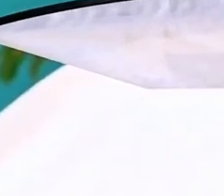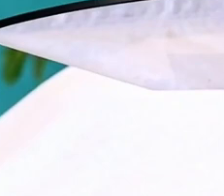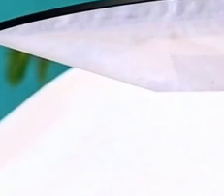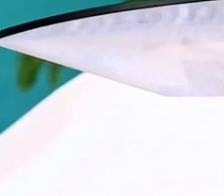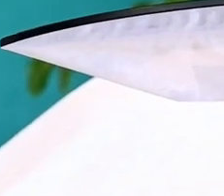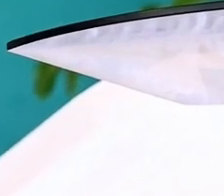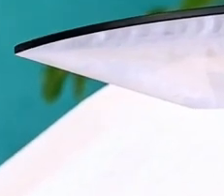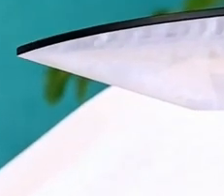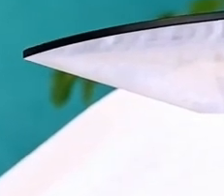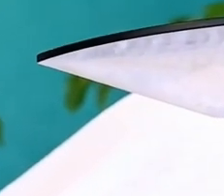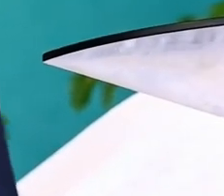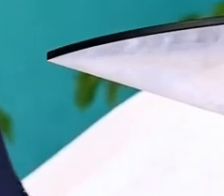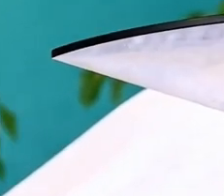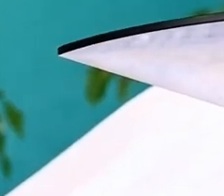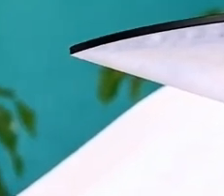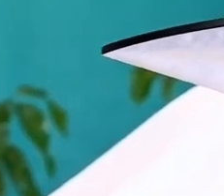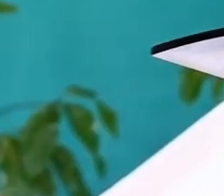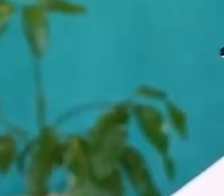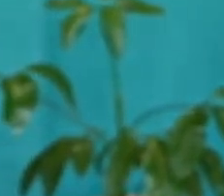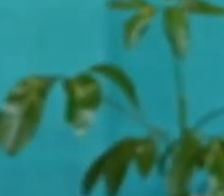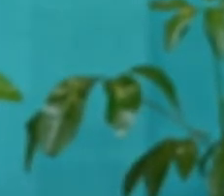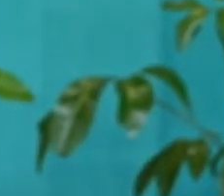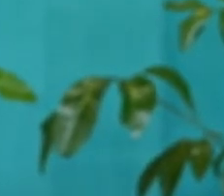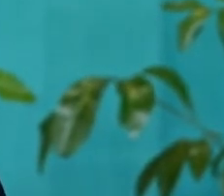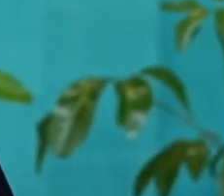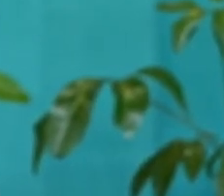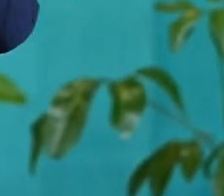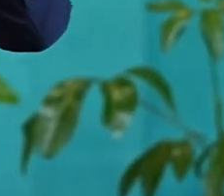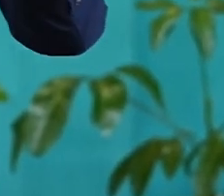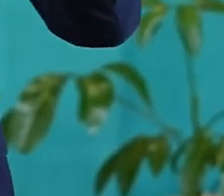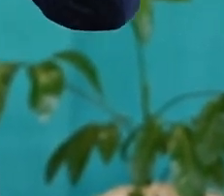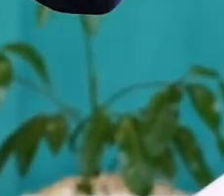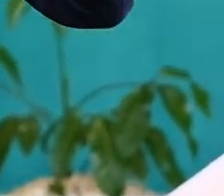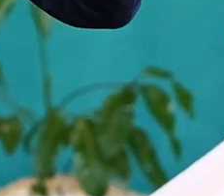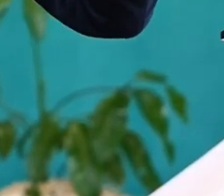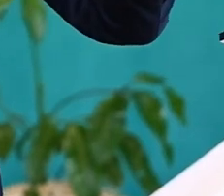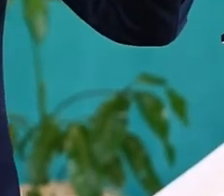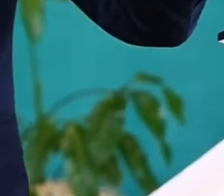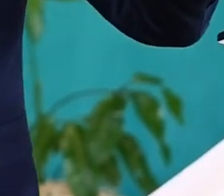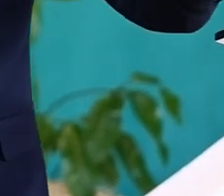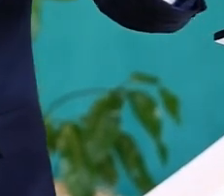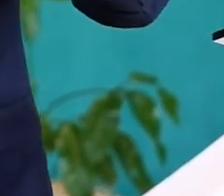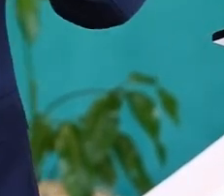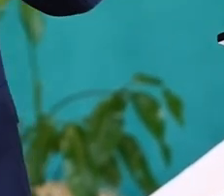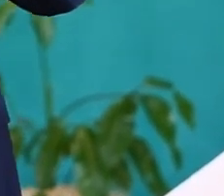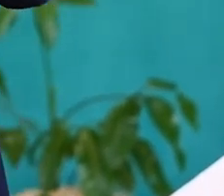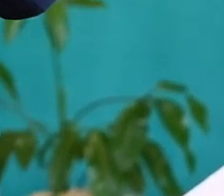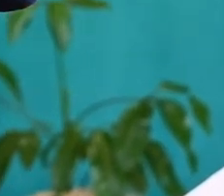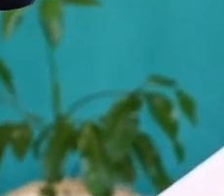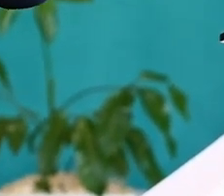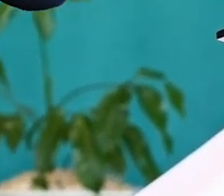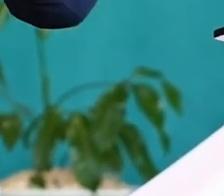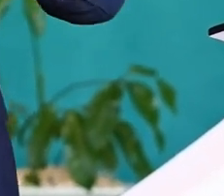acceptable behavior. This morning, my question is have you tried the washing of the blood of Jesus? Have you been